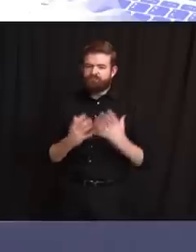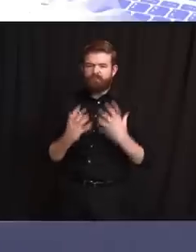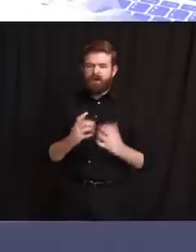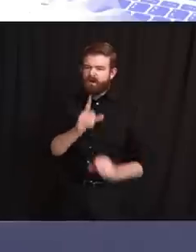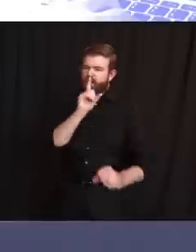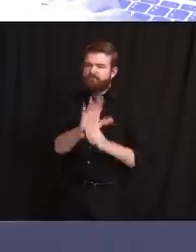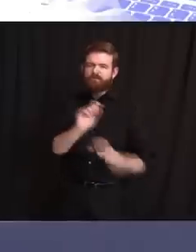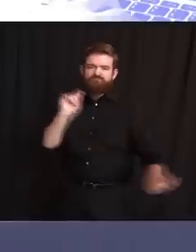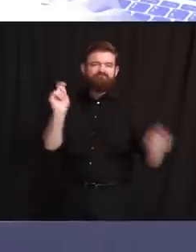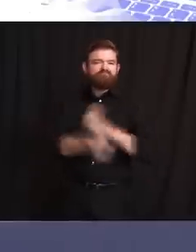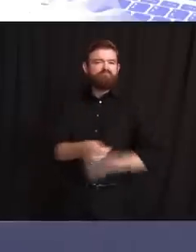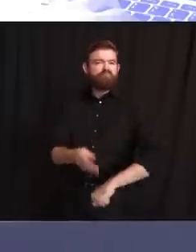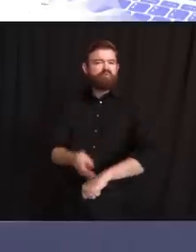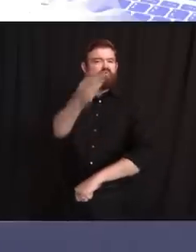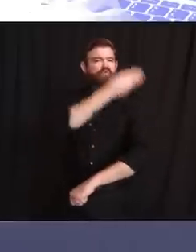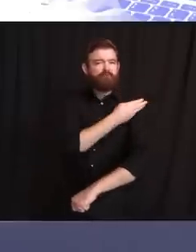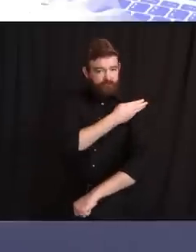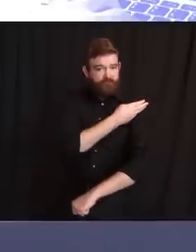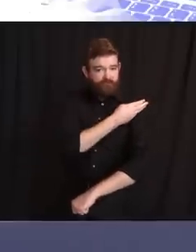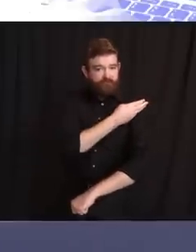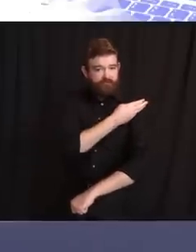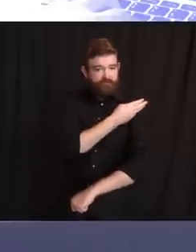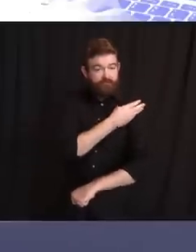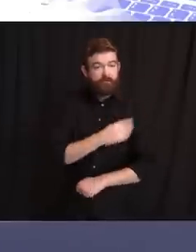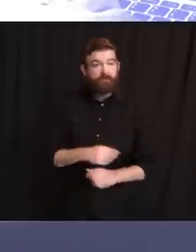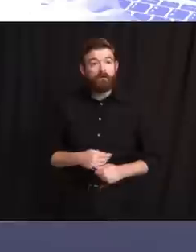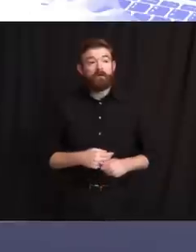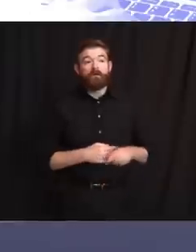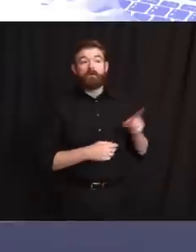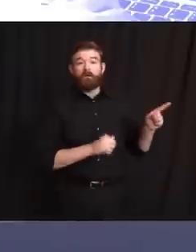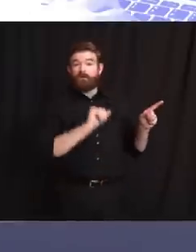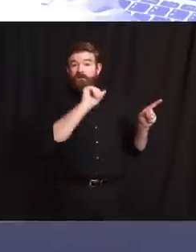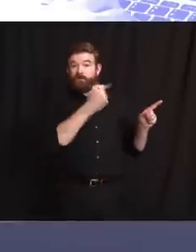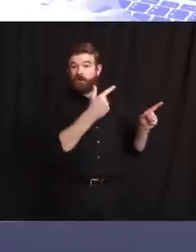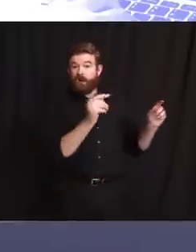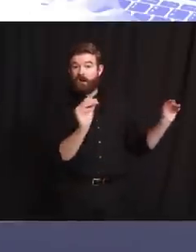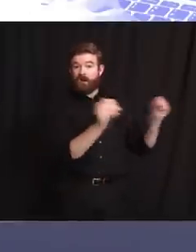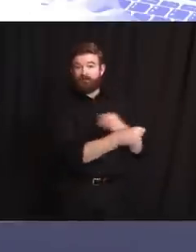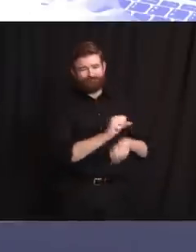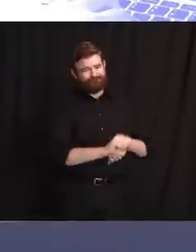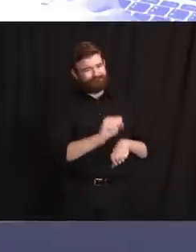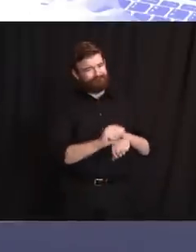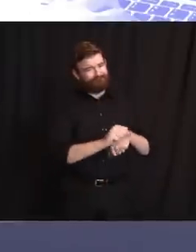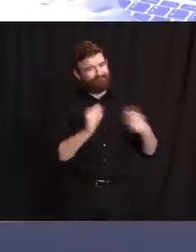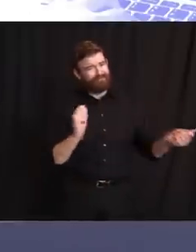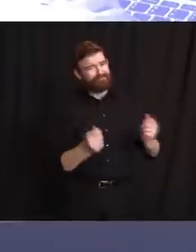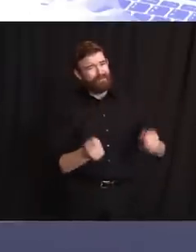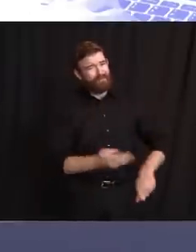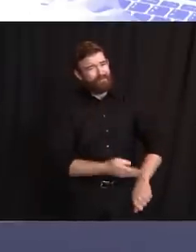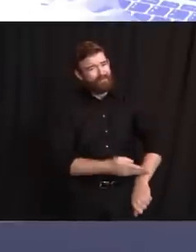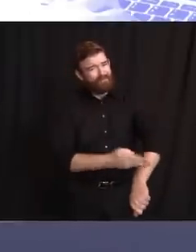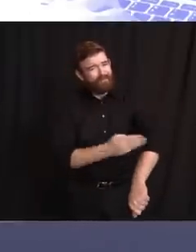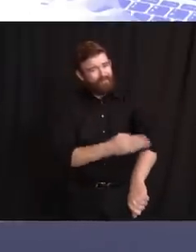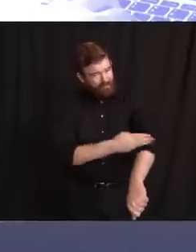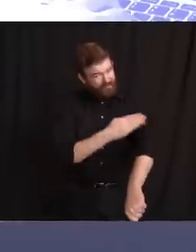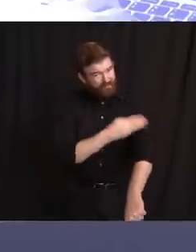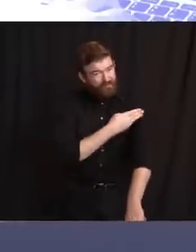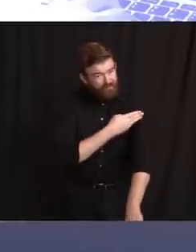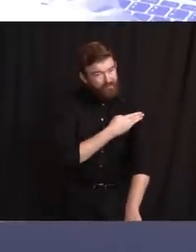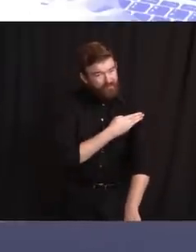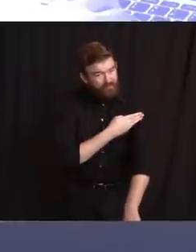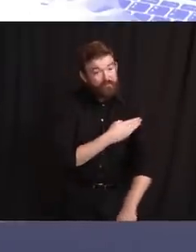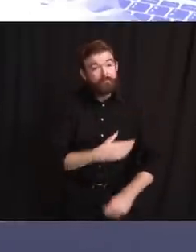we've been hard at work to make that change a reality. This past December, for example, we launched a groundbreaking